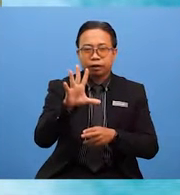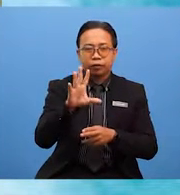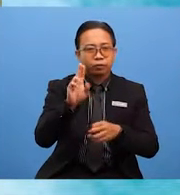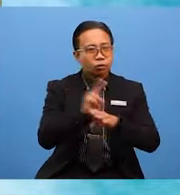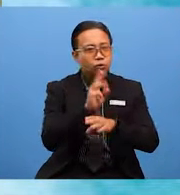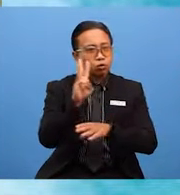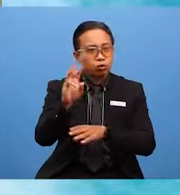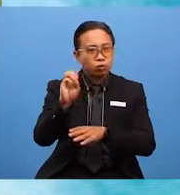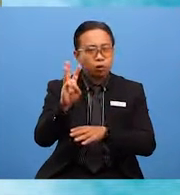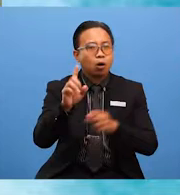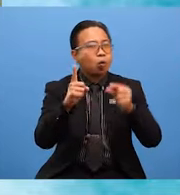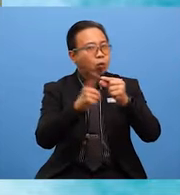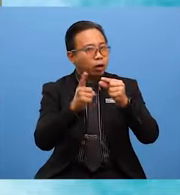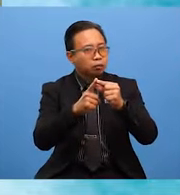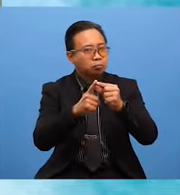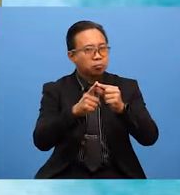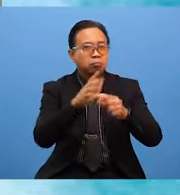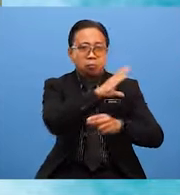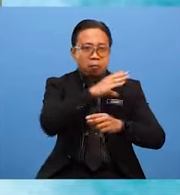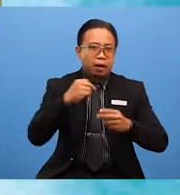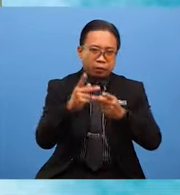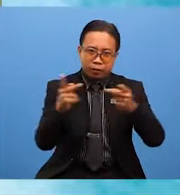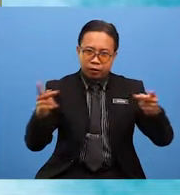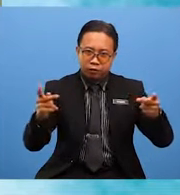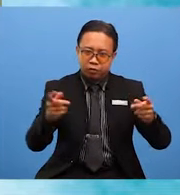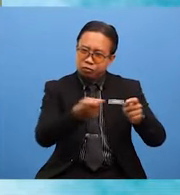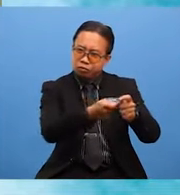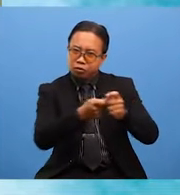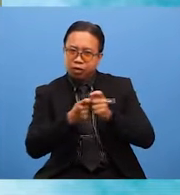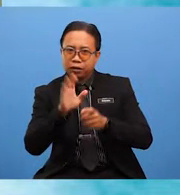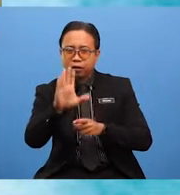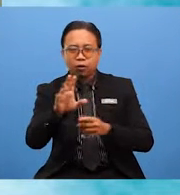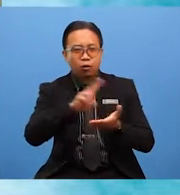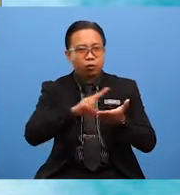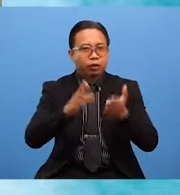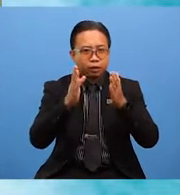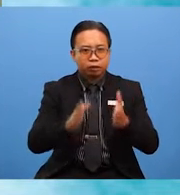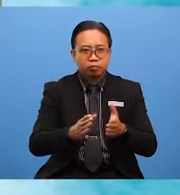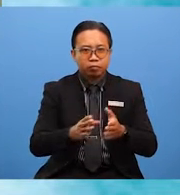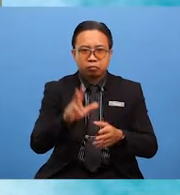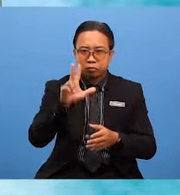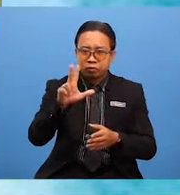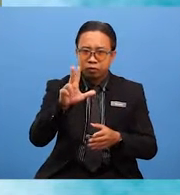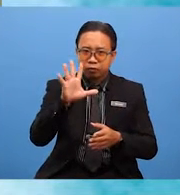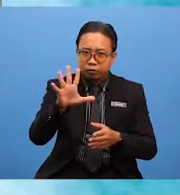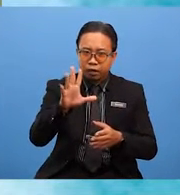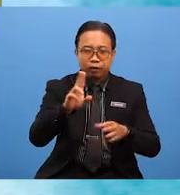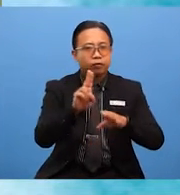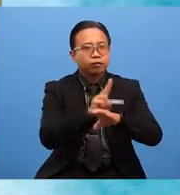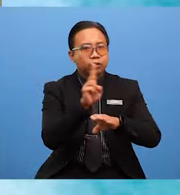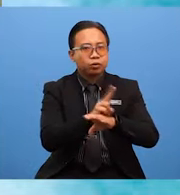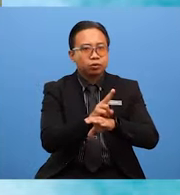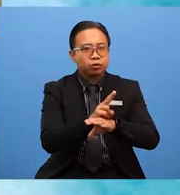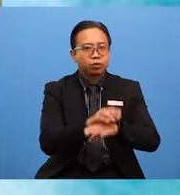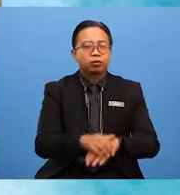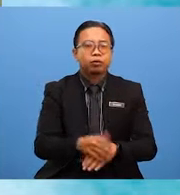words and phrases to attract your readers. 5. Use past tense form. 6. Write